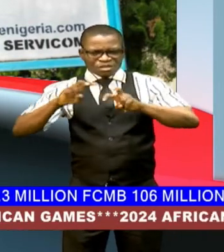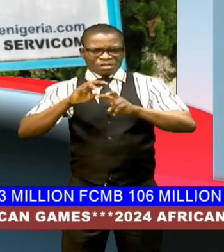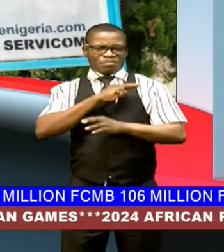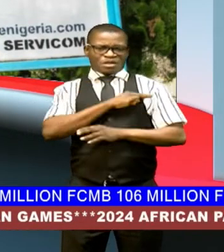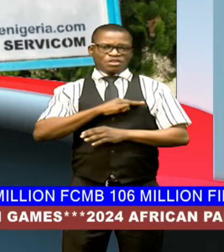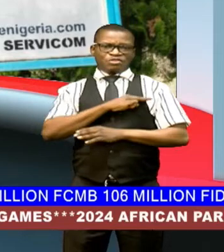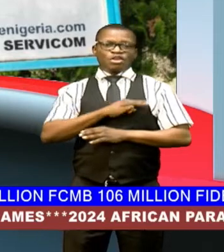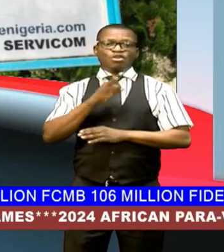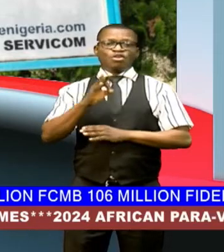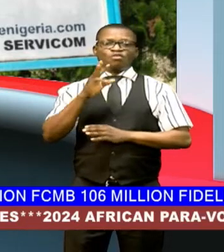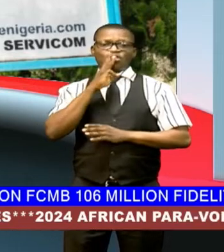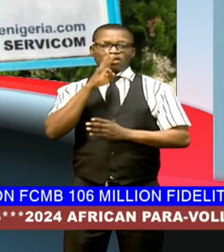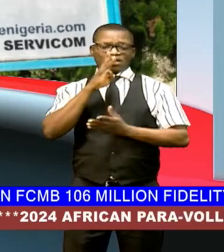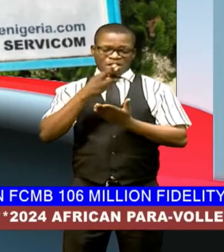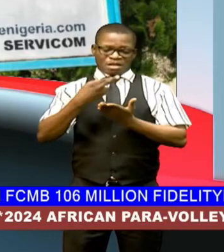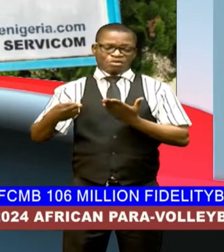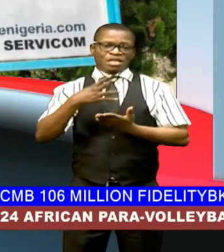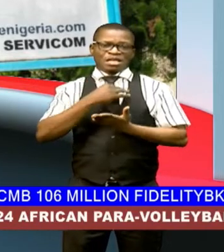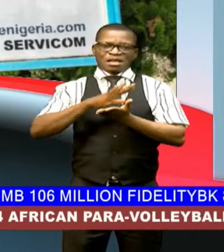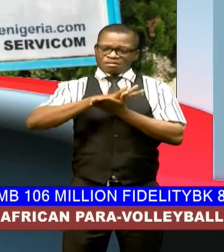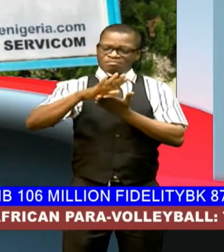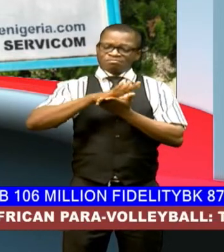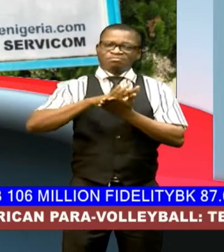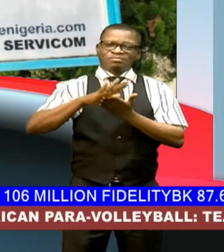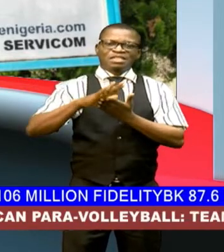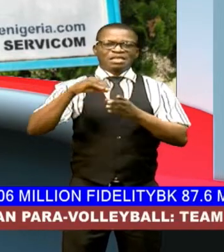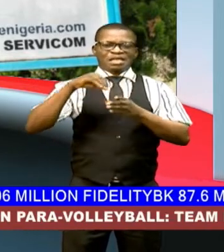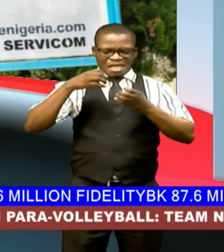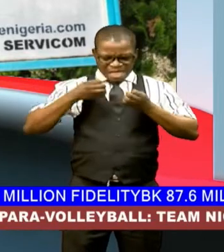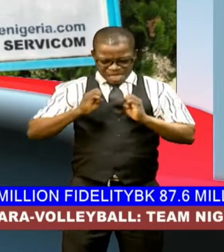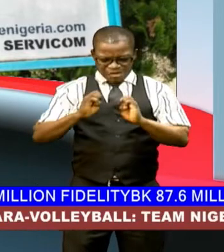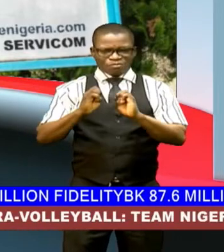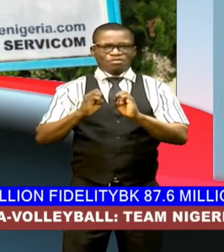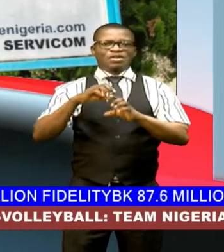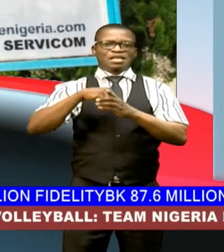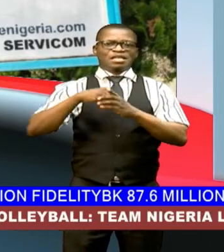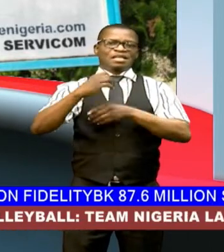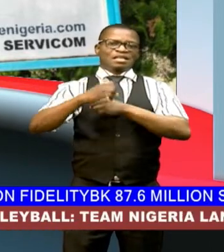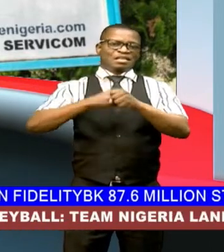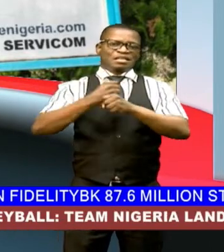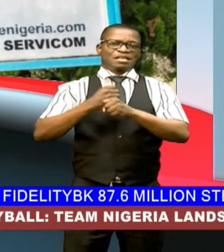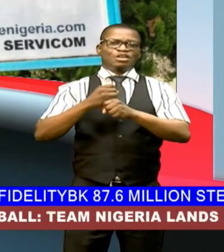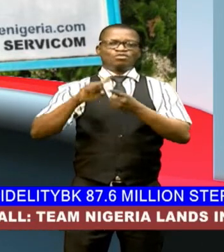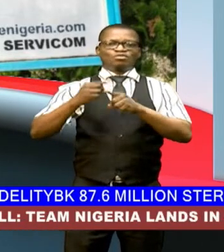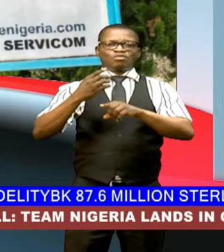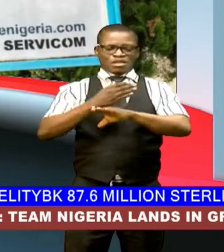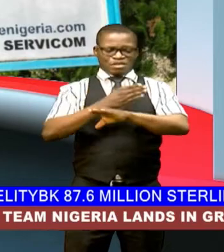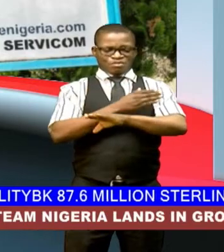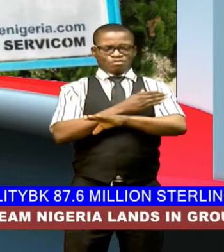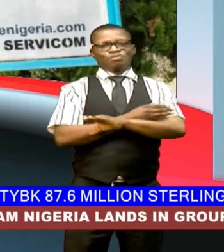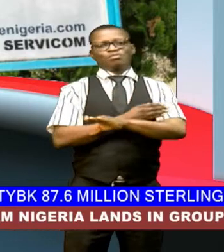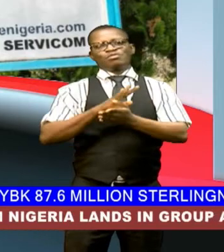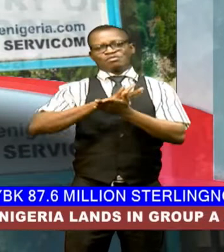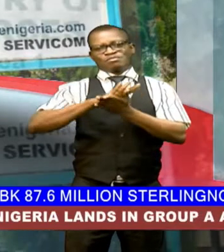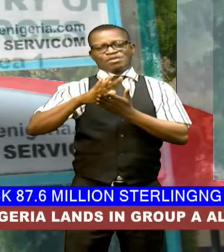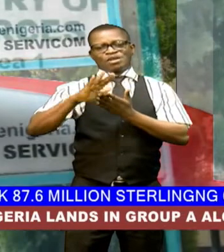water resources and sanitation efforts in the year under review to improve water and sanitation sector